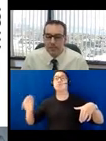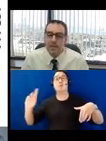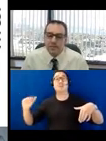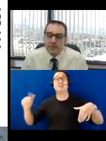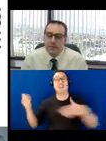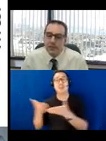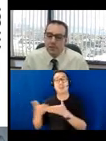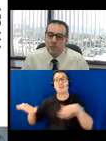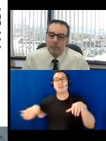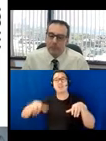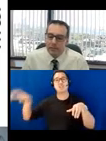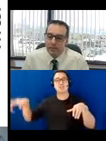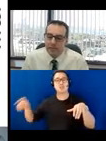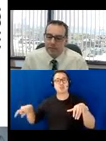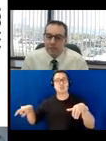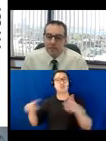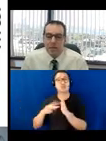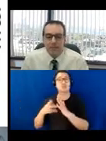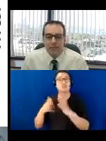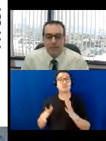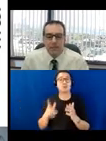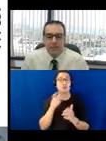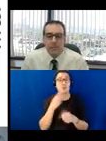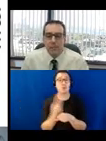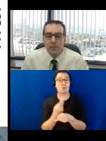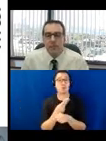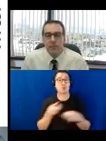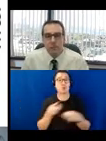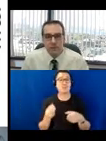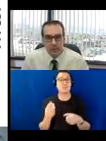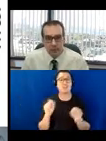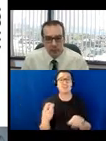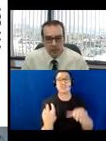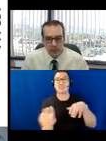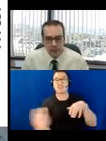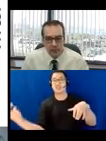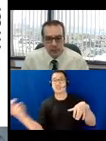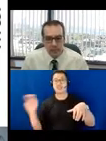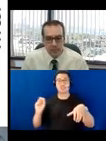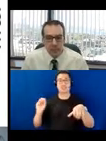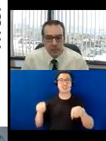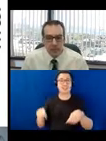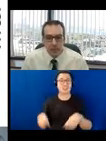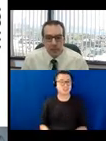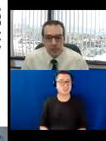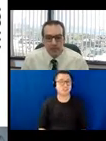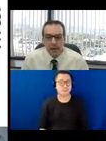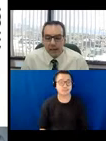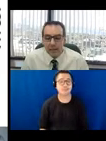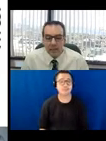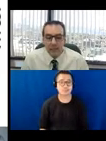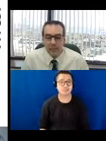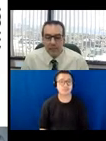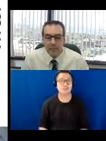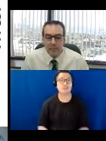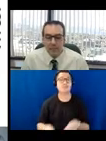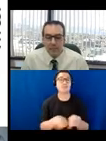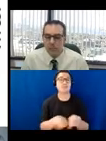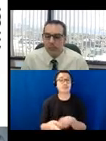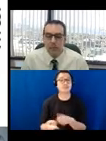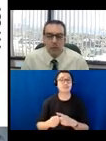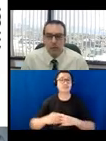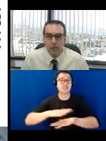This allows someone using a mobility device to have clearances to maneuver to those seating locations. The height of the tables